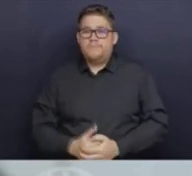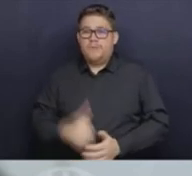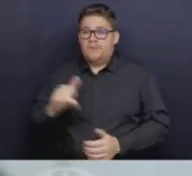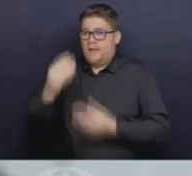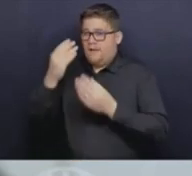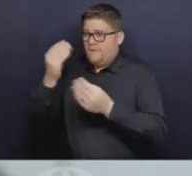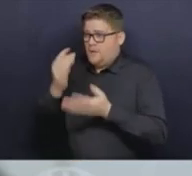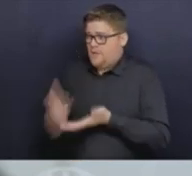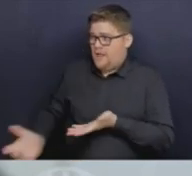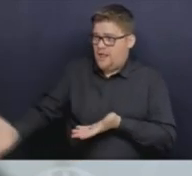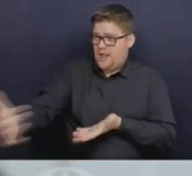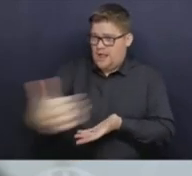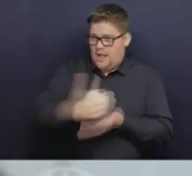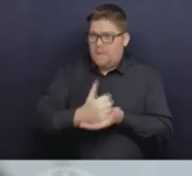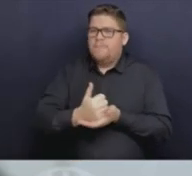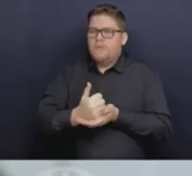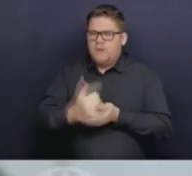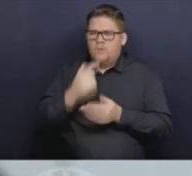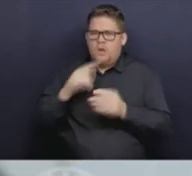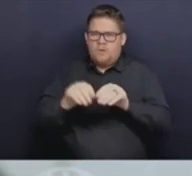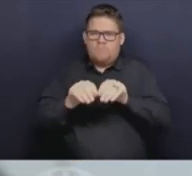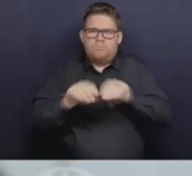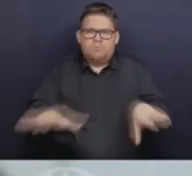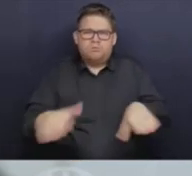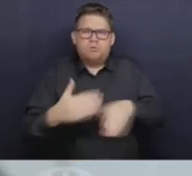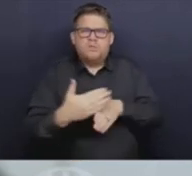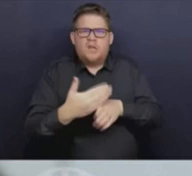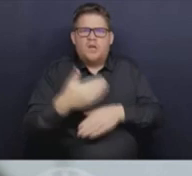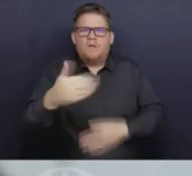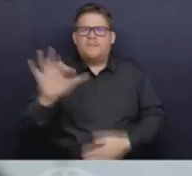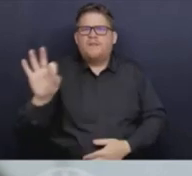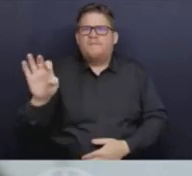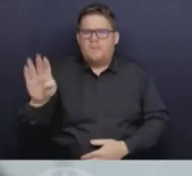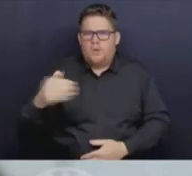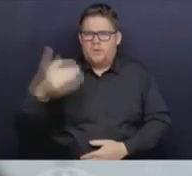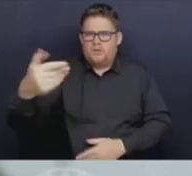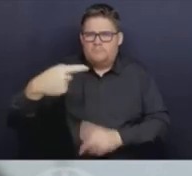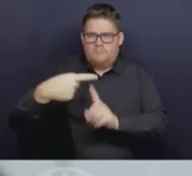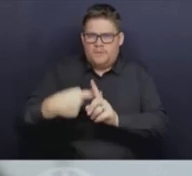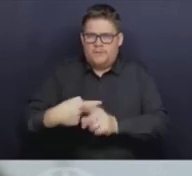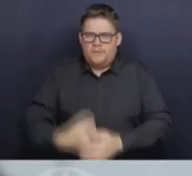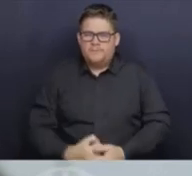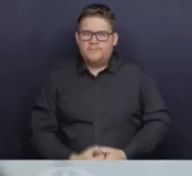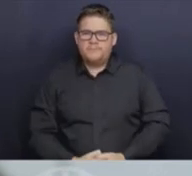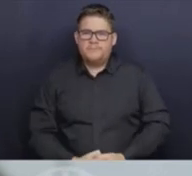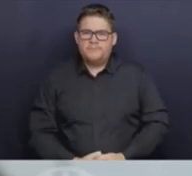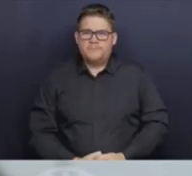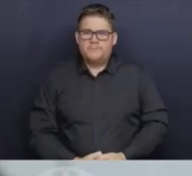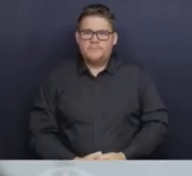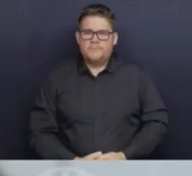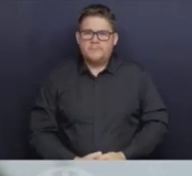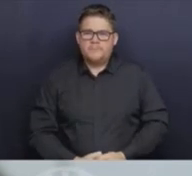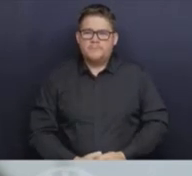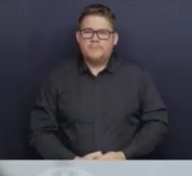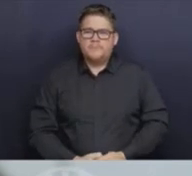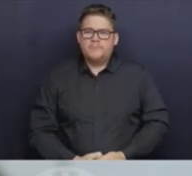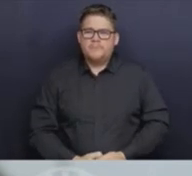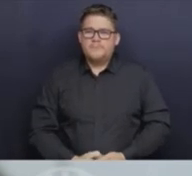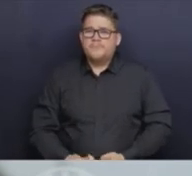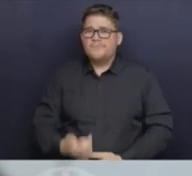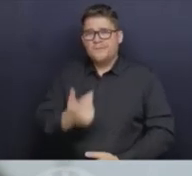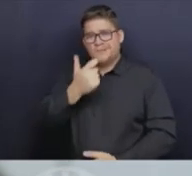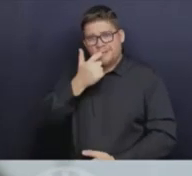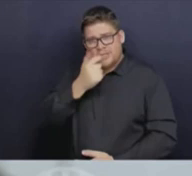that's likely to be sometime in February. We're also really interested in BC because we have this expertise